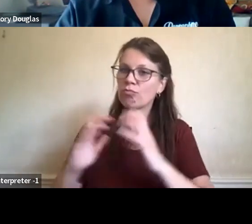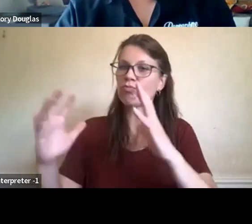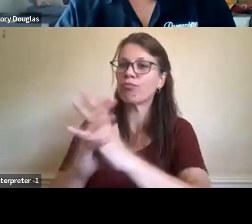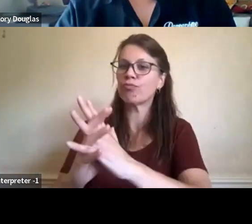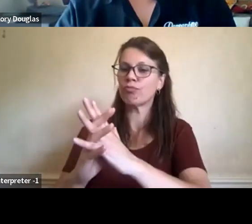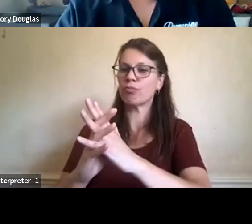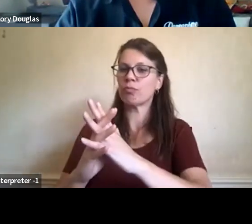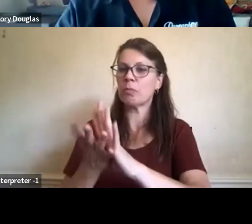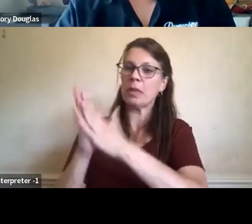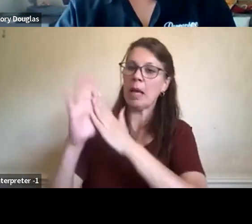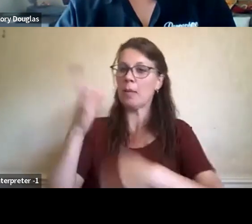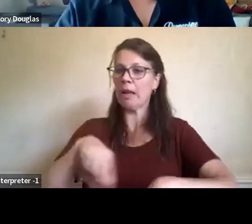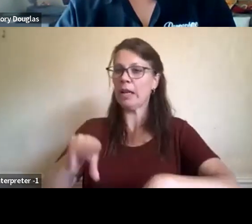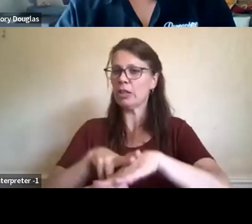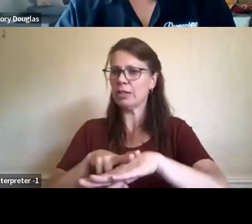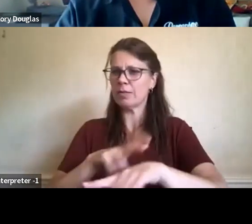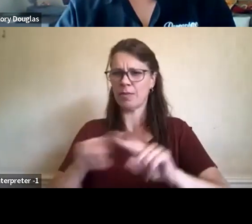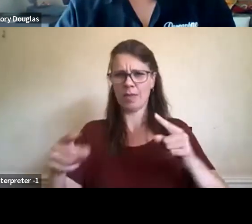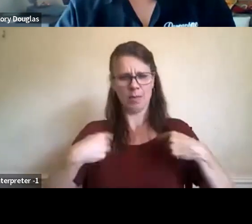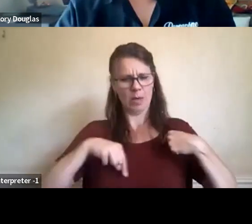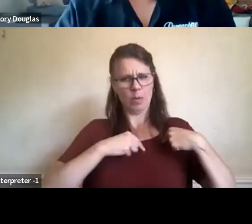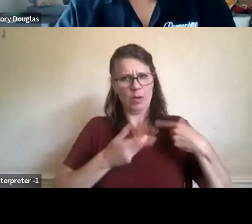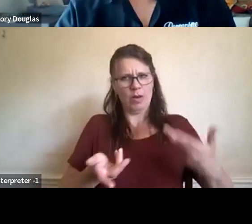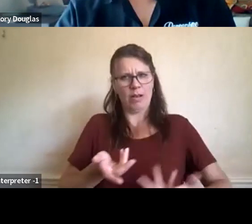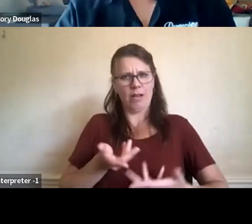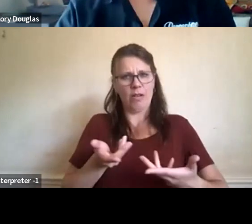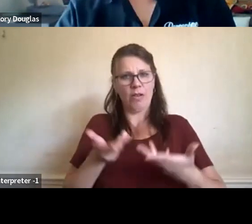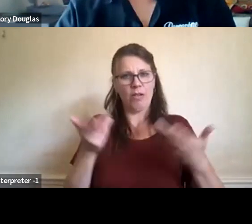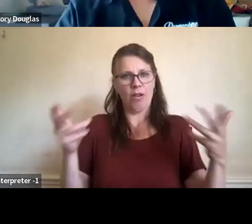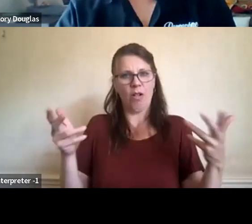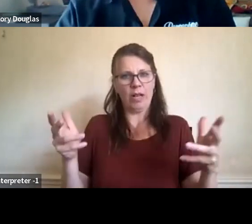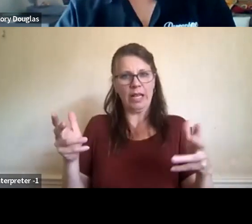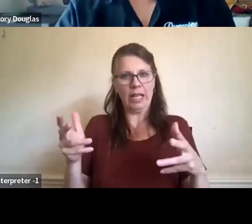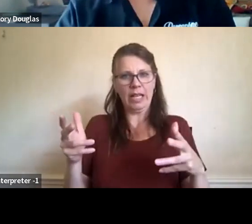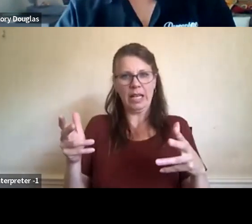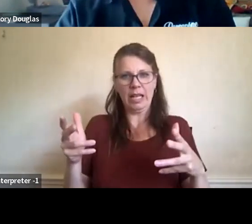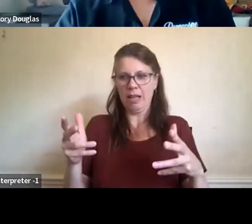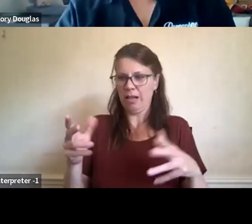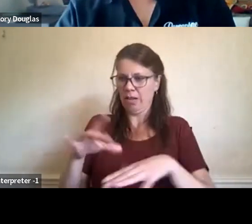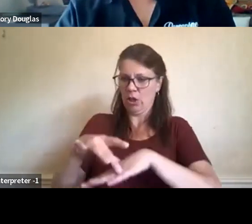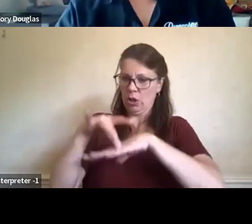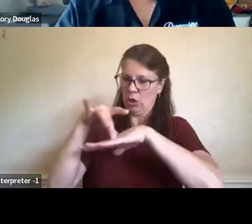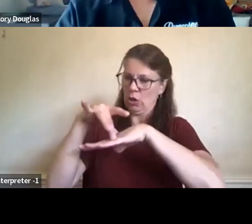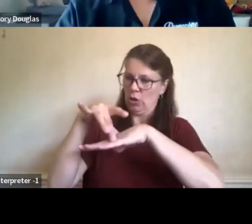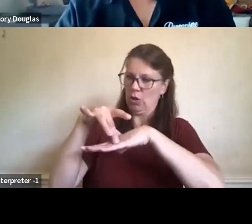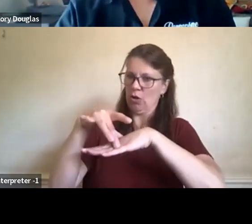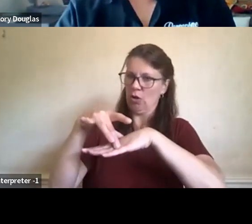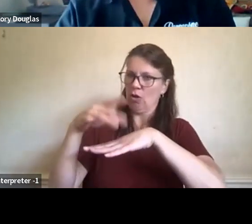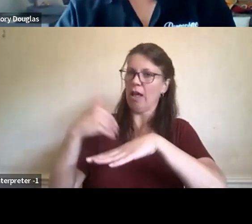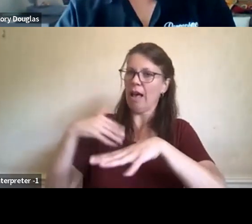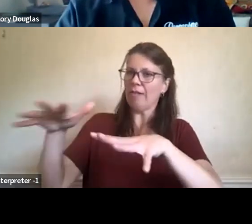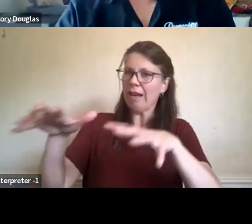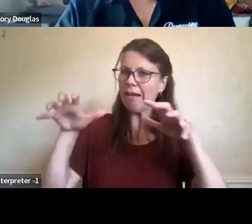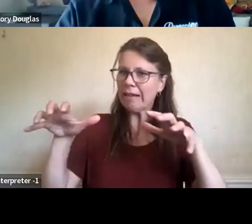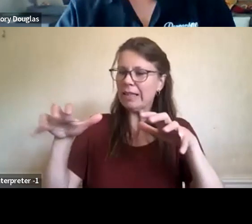earth was covered by ice when saber tooth tigers roamed the